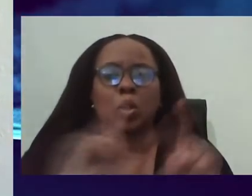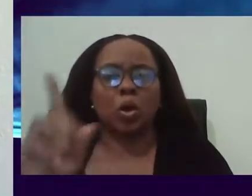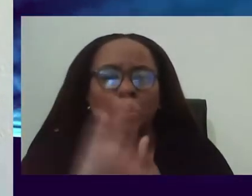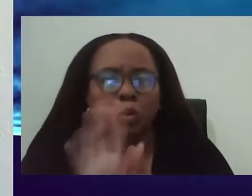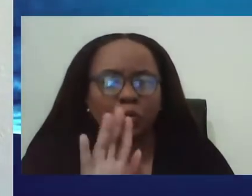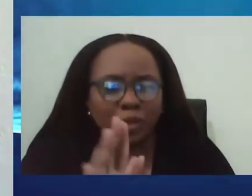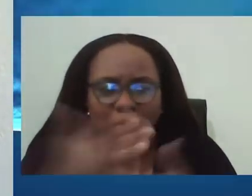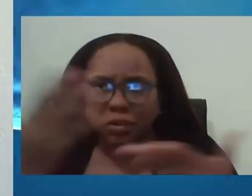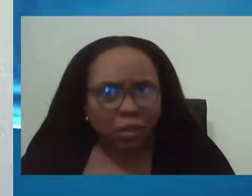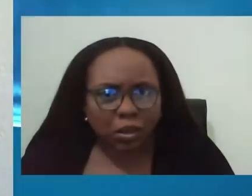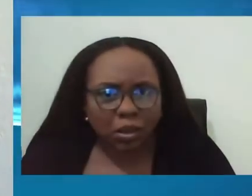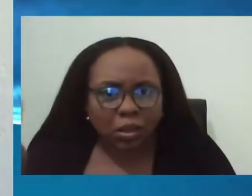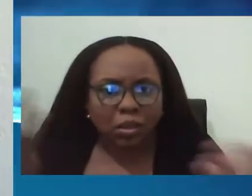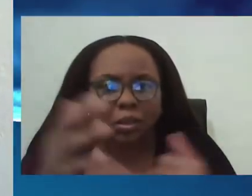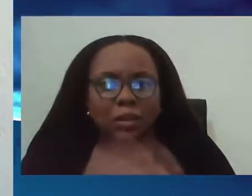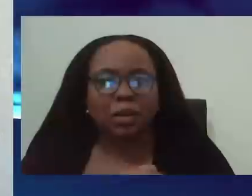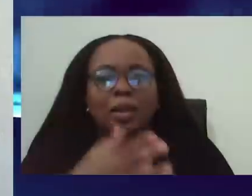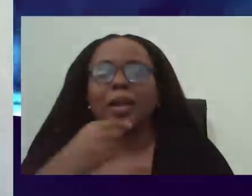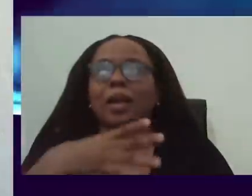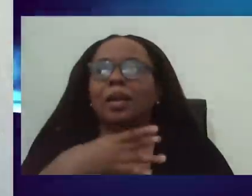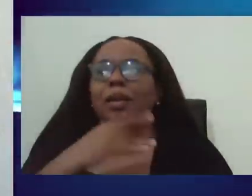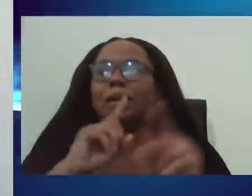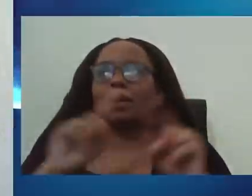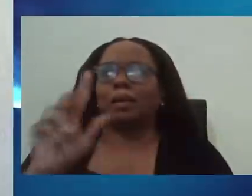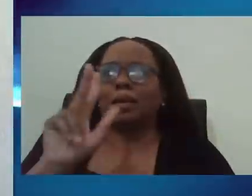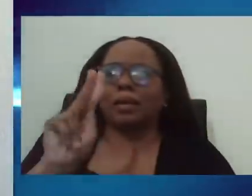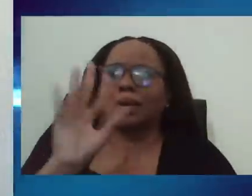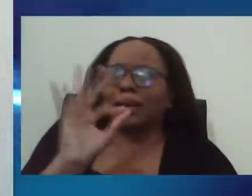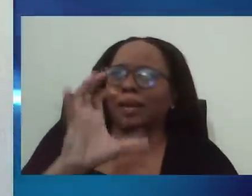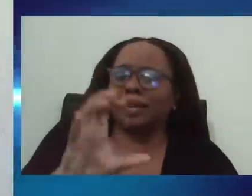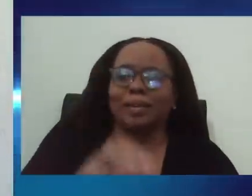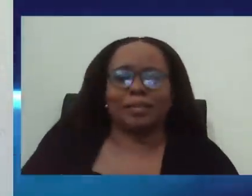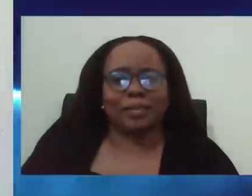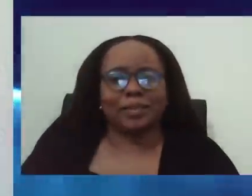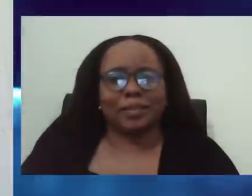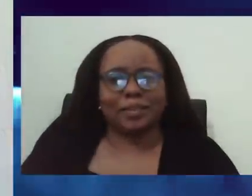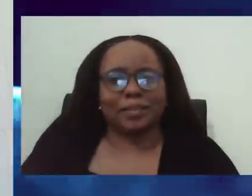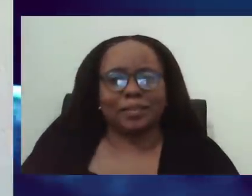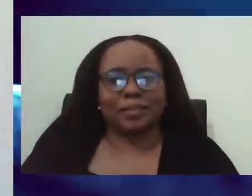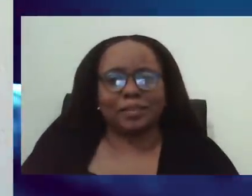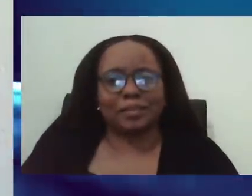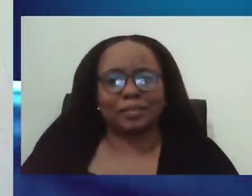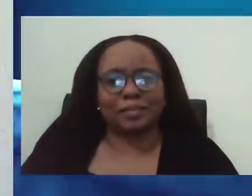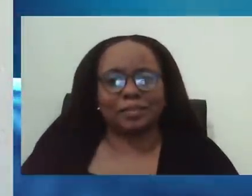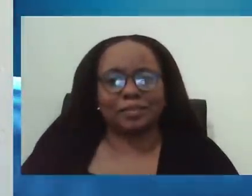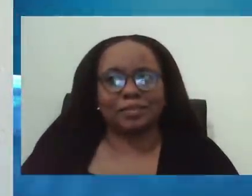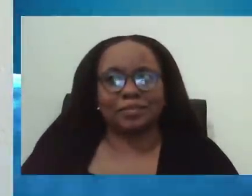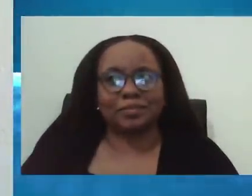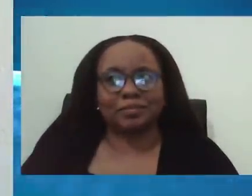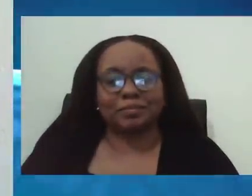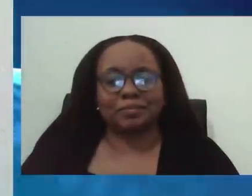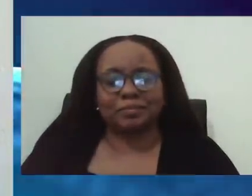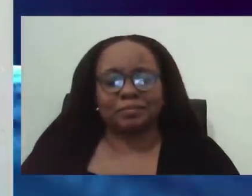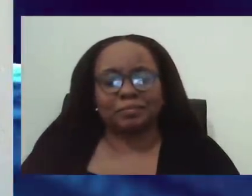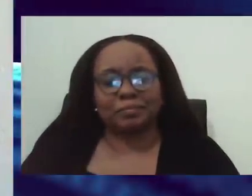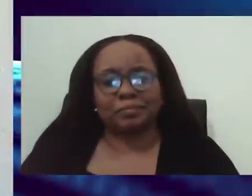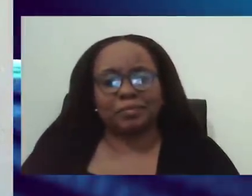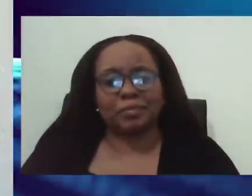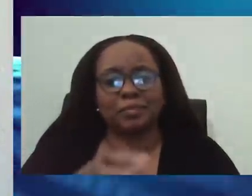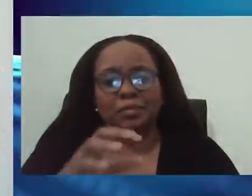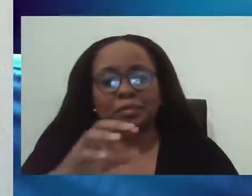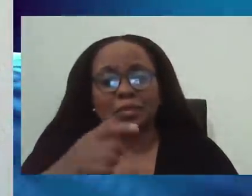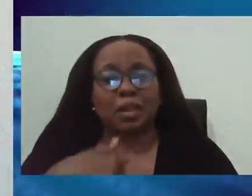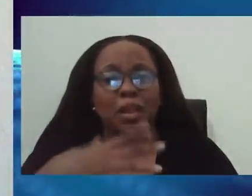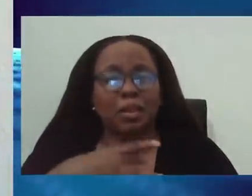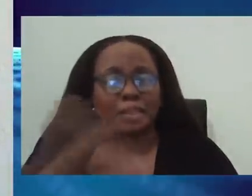she said also, yeah, let's go to KFC. So you would already have been vaccinated because, um, uh, things. So I like the idea of